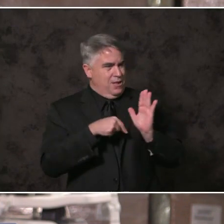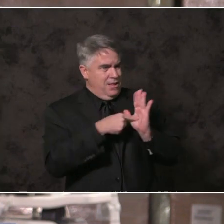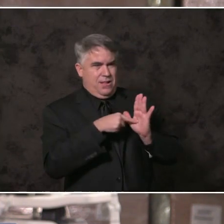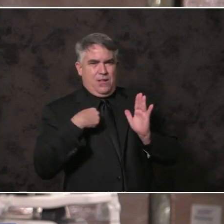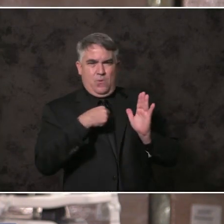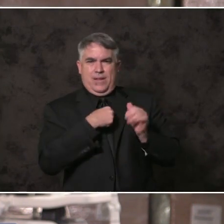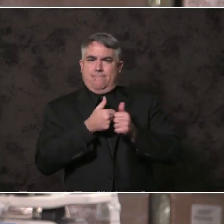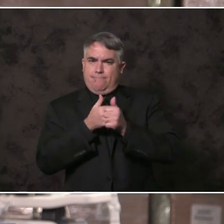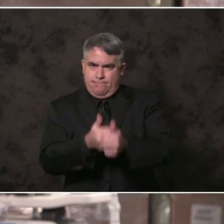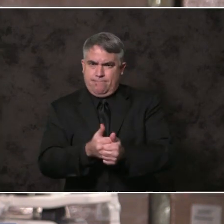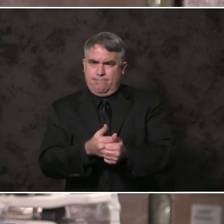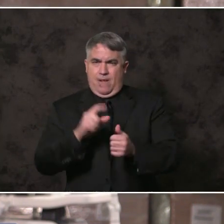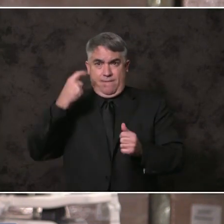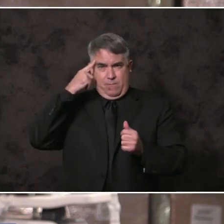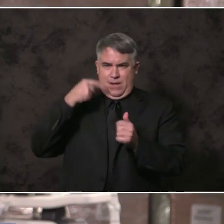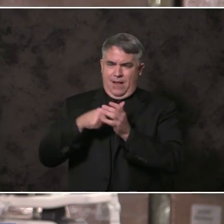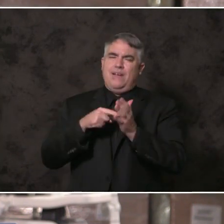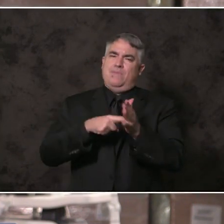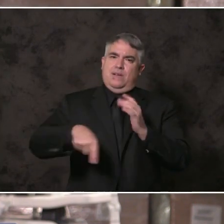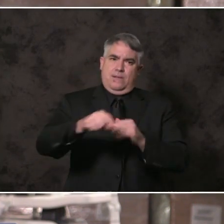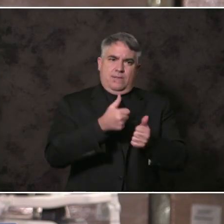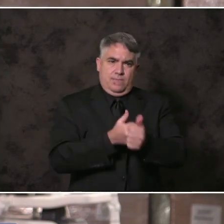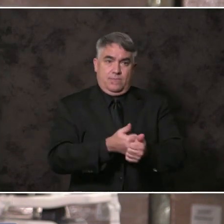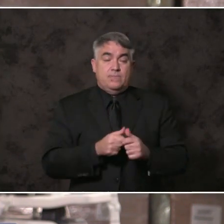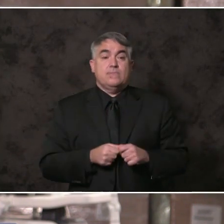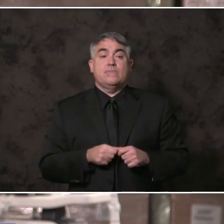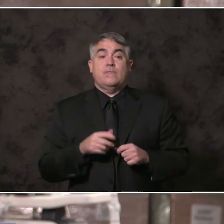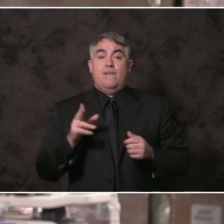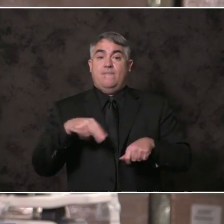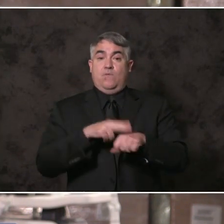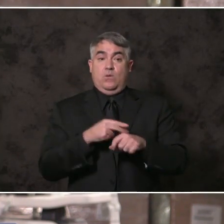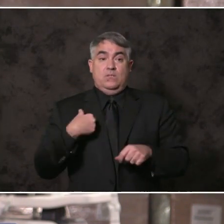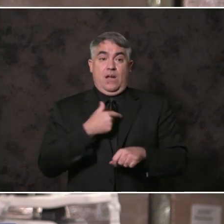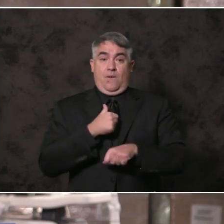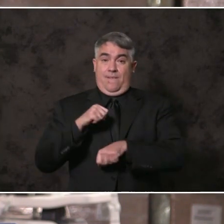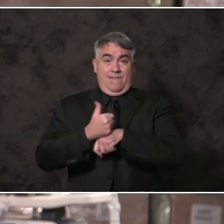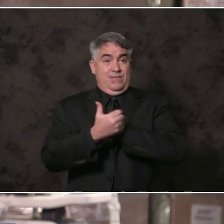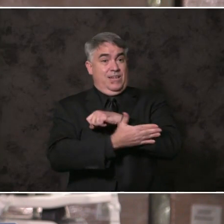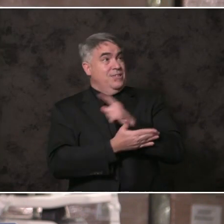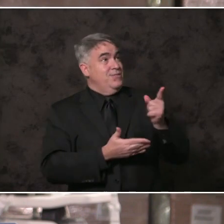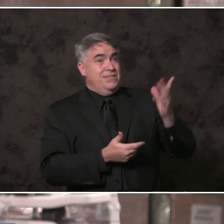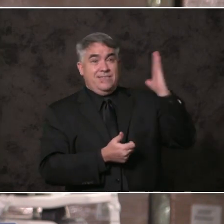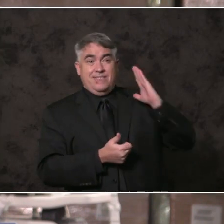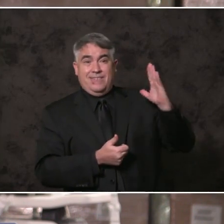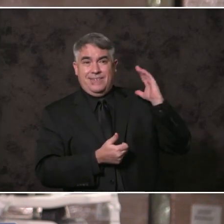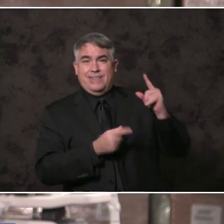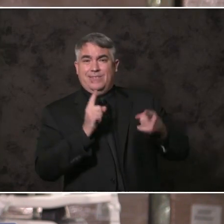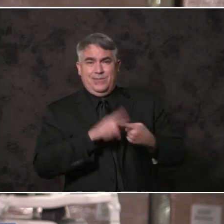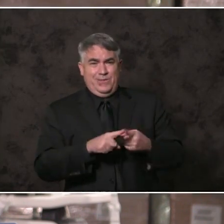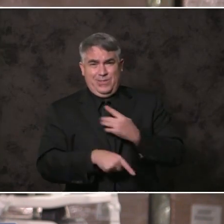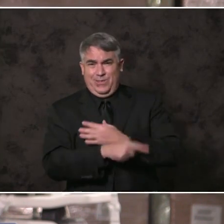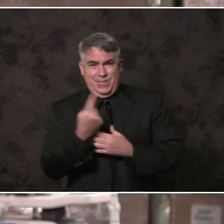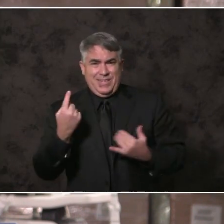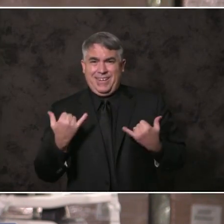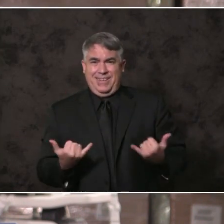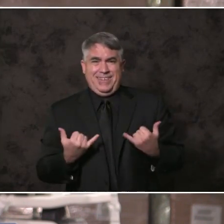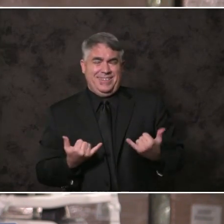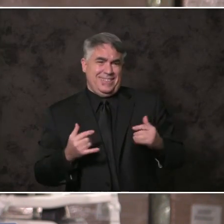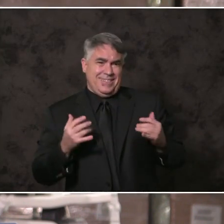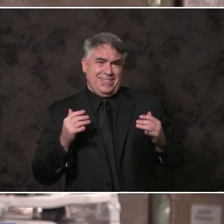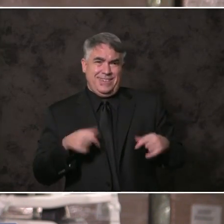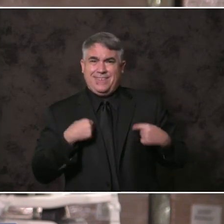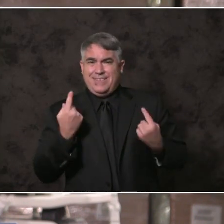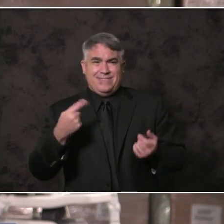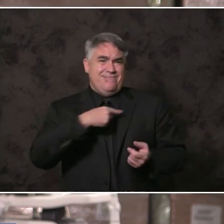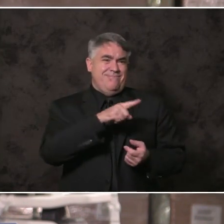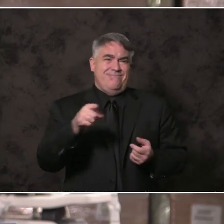The legacies of the original sin at the founding of our country. They're still present today. In all parts of our society.